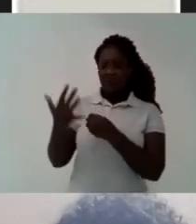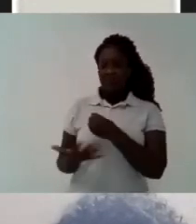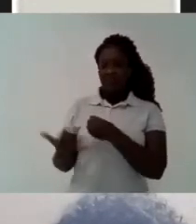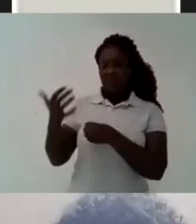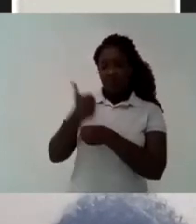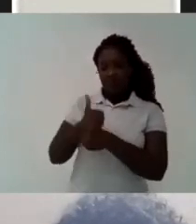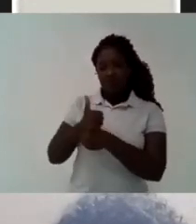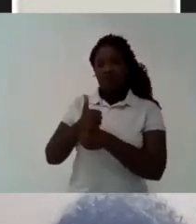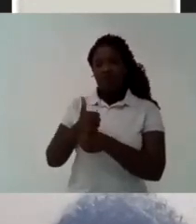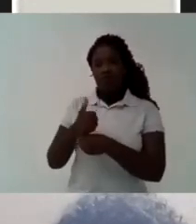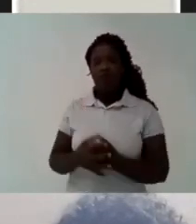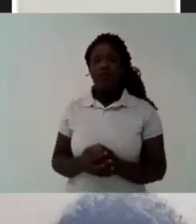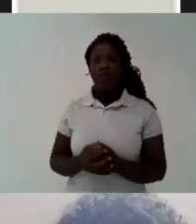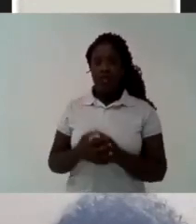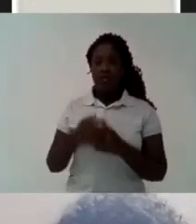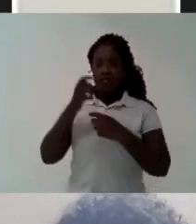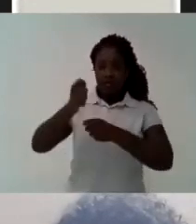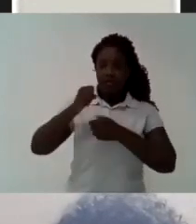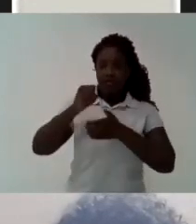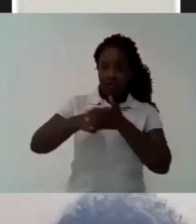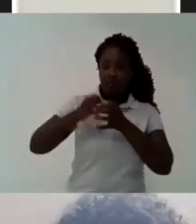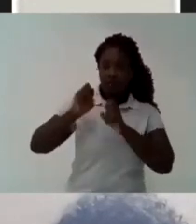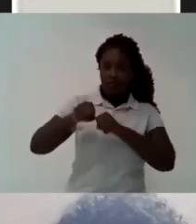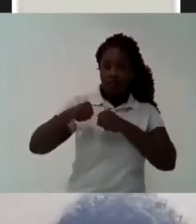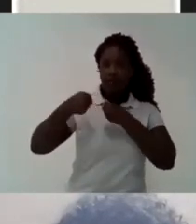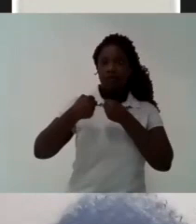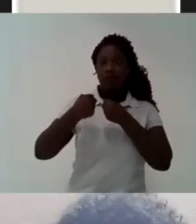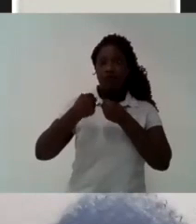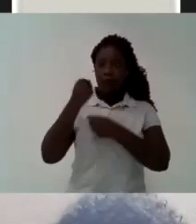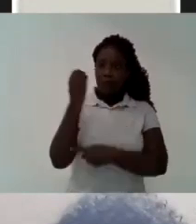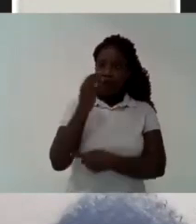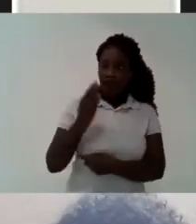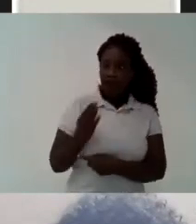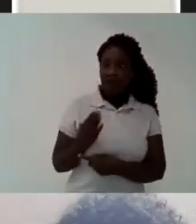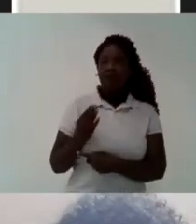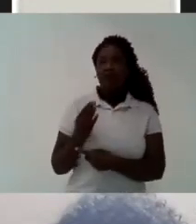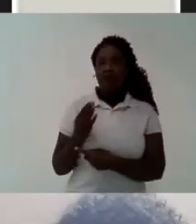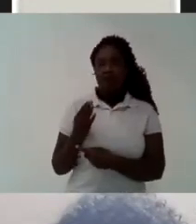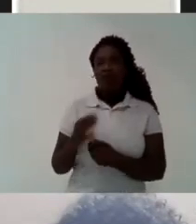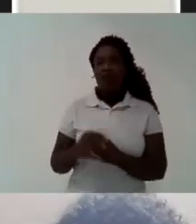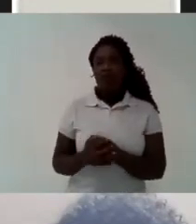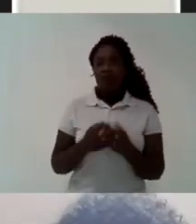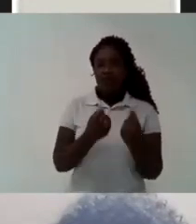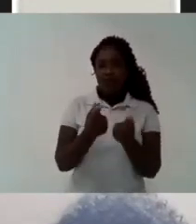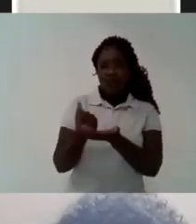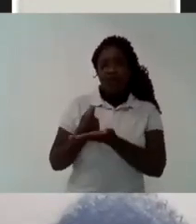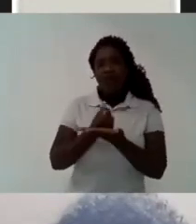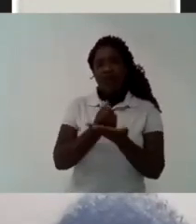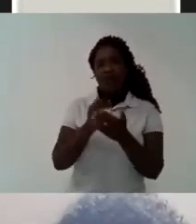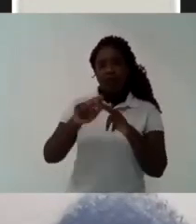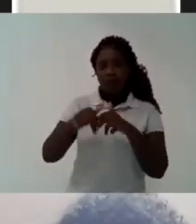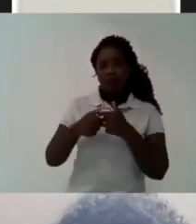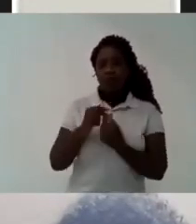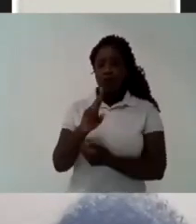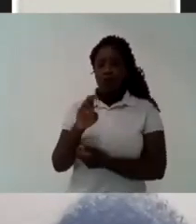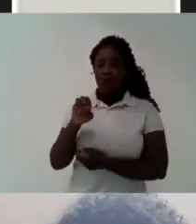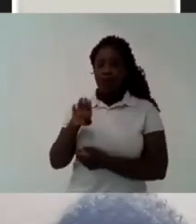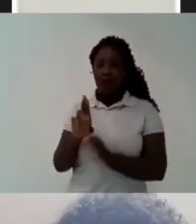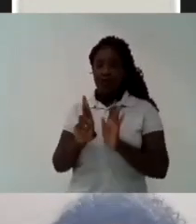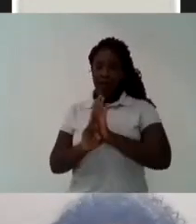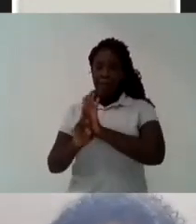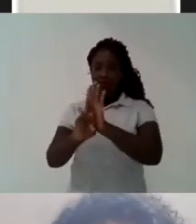agenda of the Brazilian society Not only related to the university or the